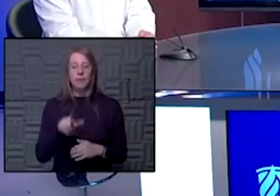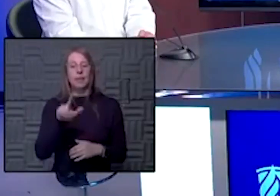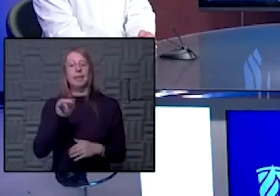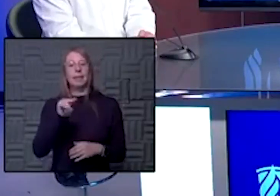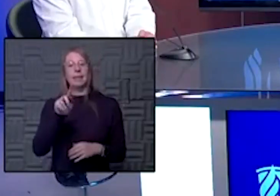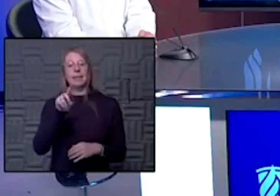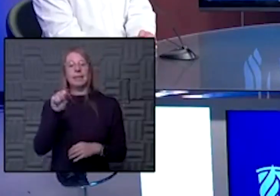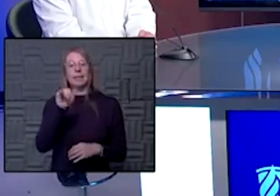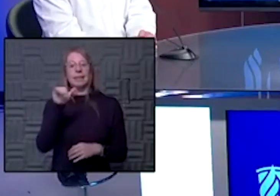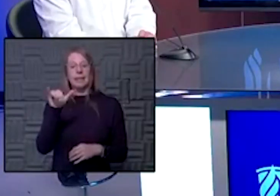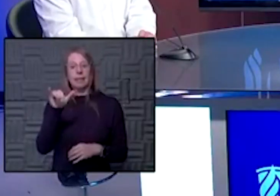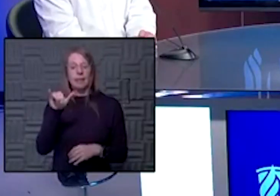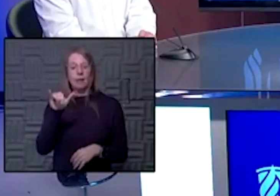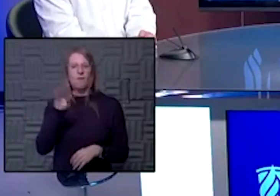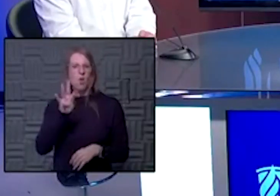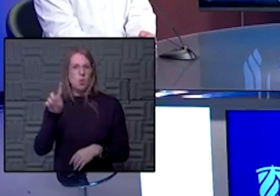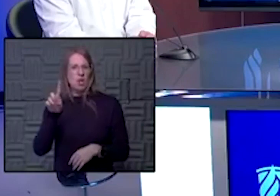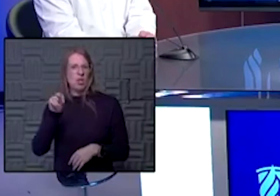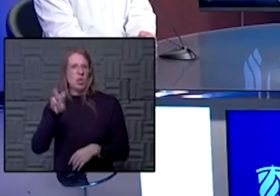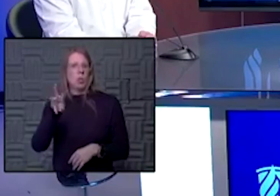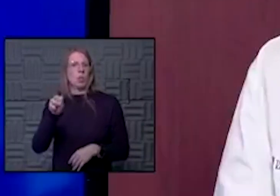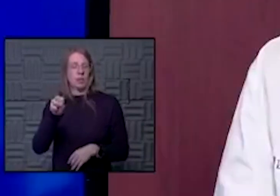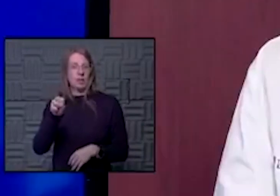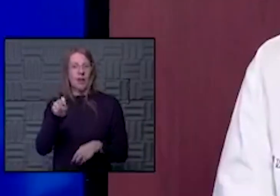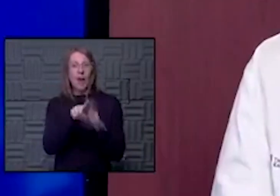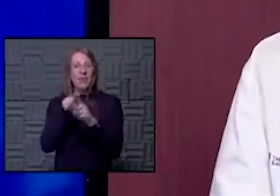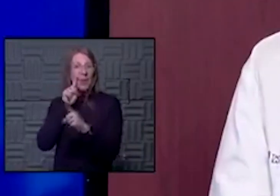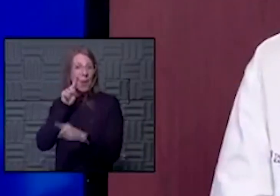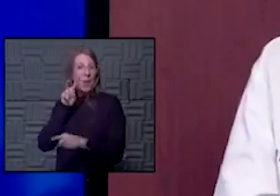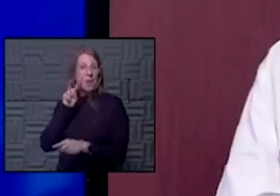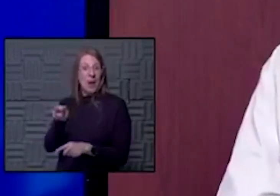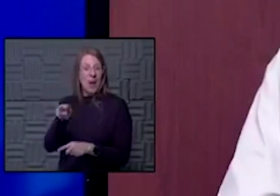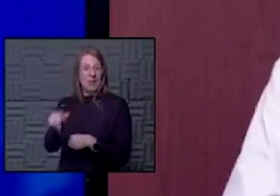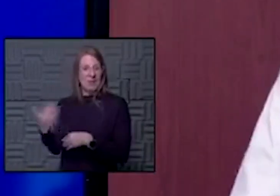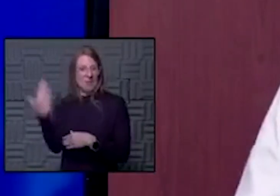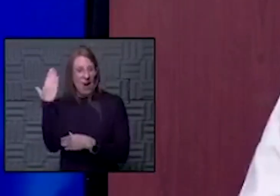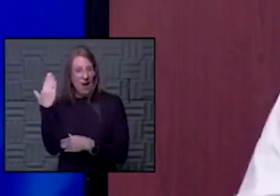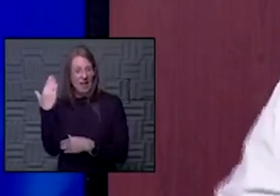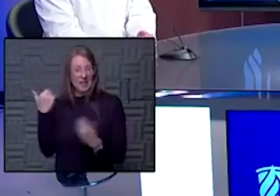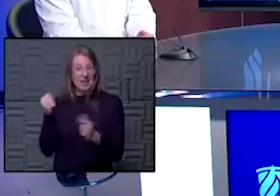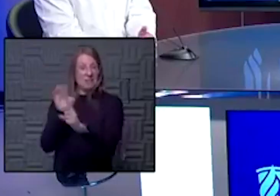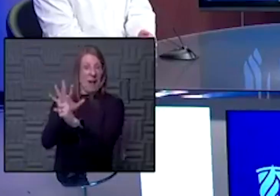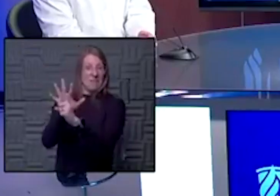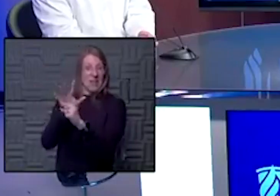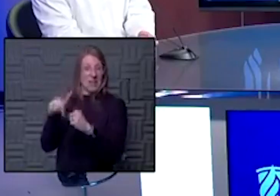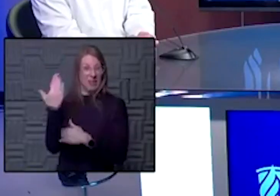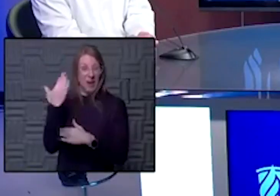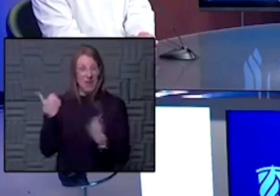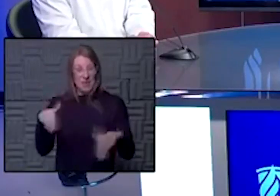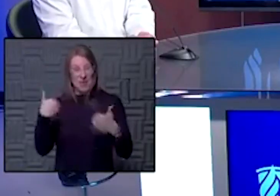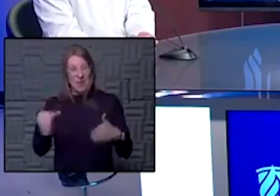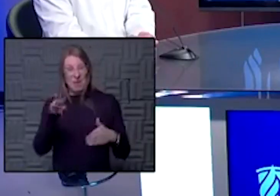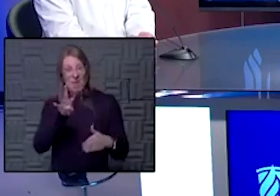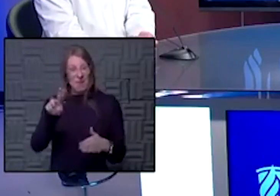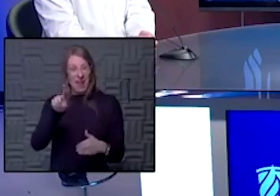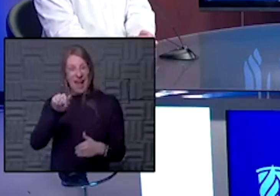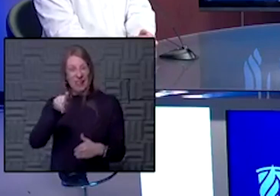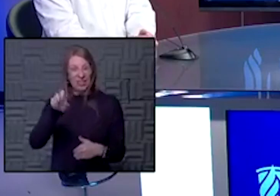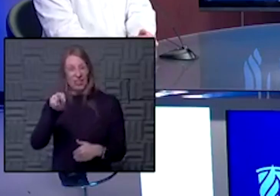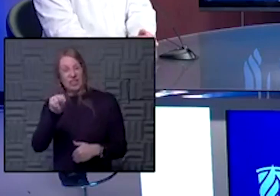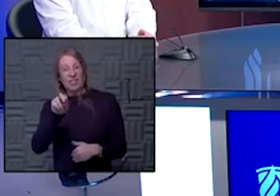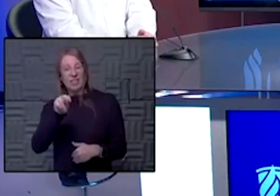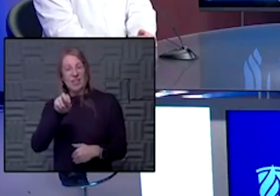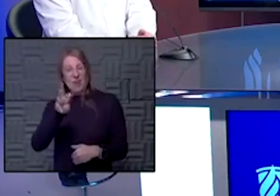with 41 news is asking, she said, she also saw you this morning. You were a popular man at 41 actions. What did you do?